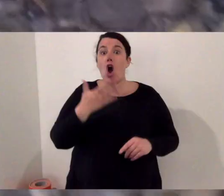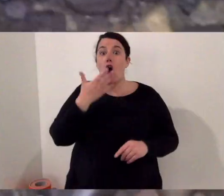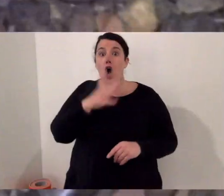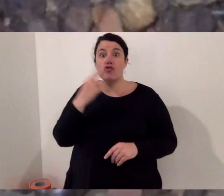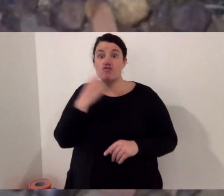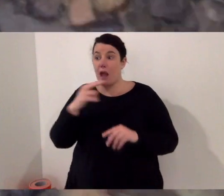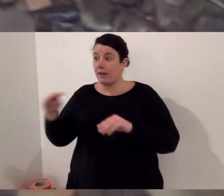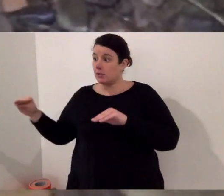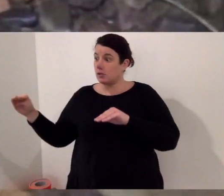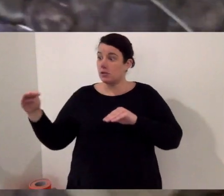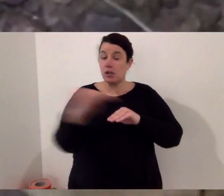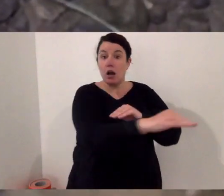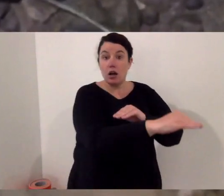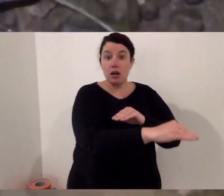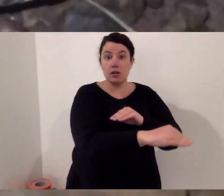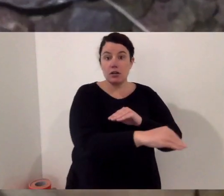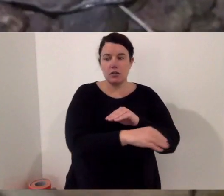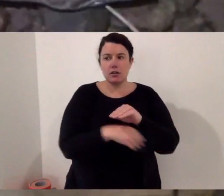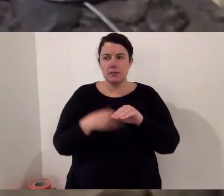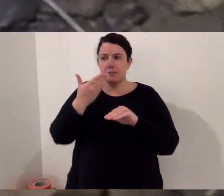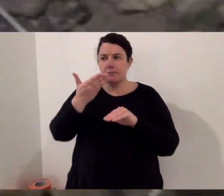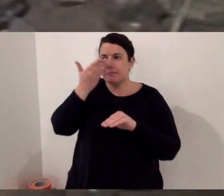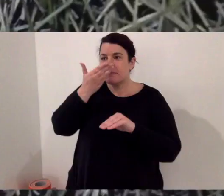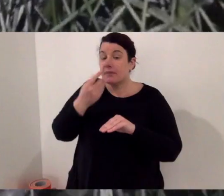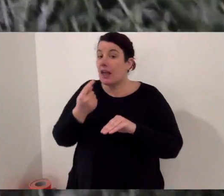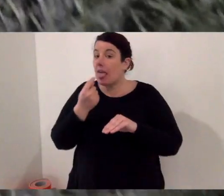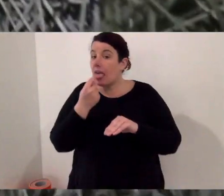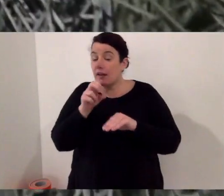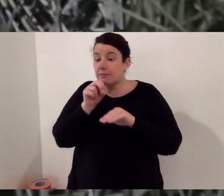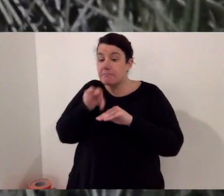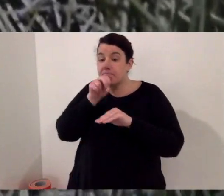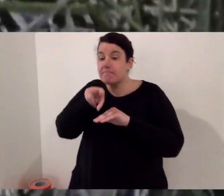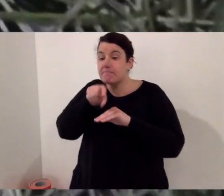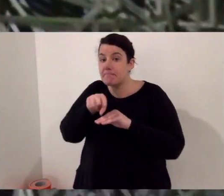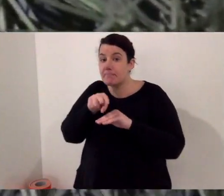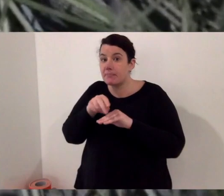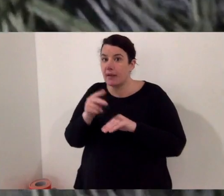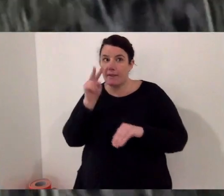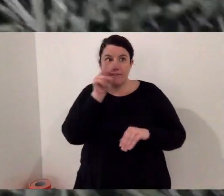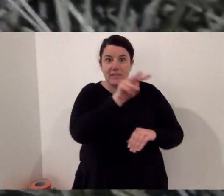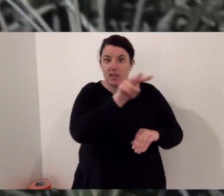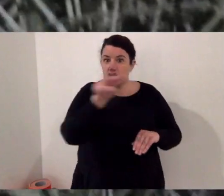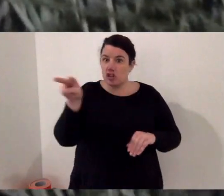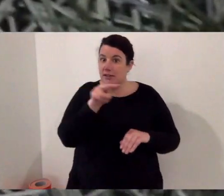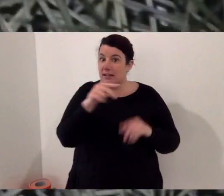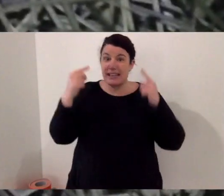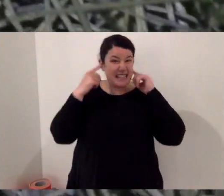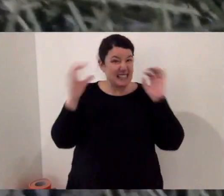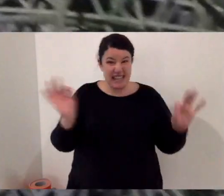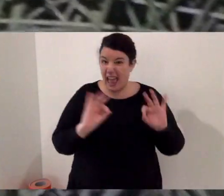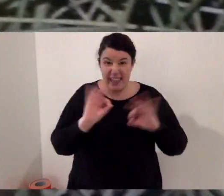signature of animals. So when a thing like a hot rat comes in front of the snake, it can use its sense of smell, taste,